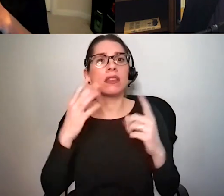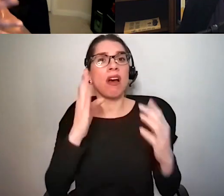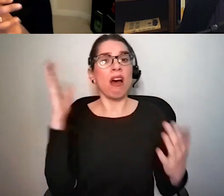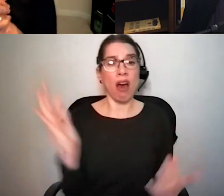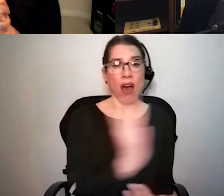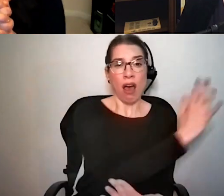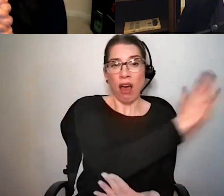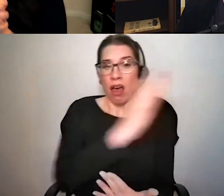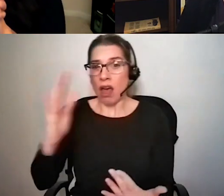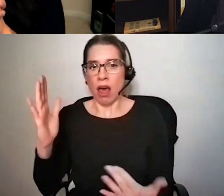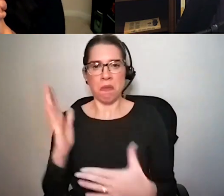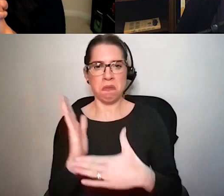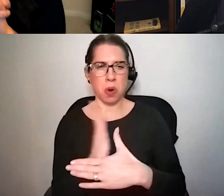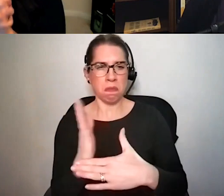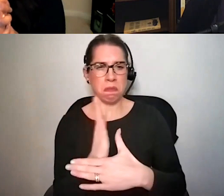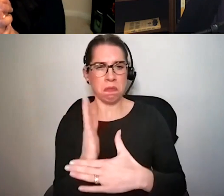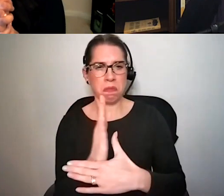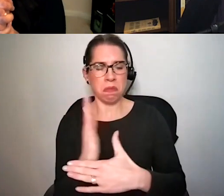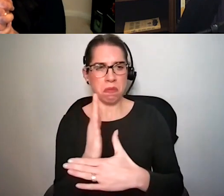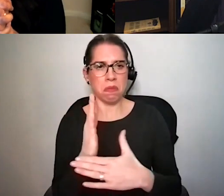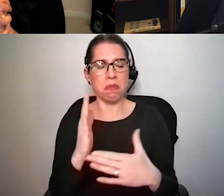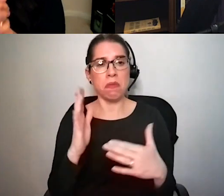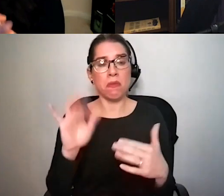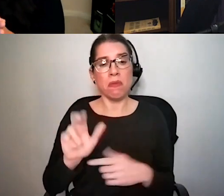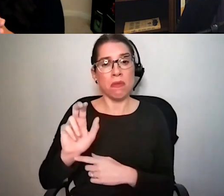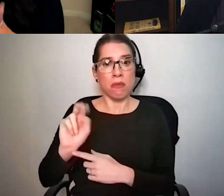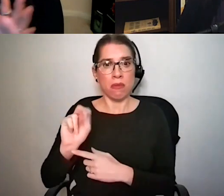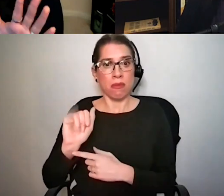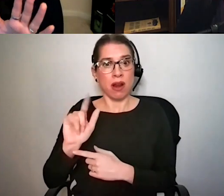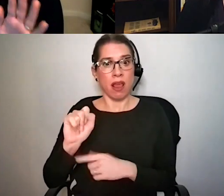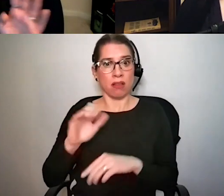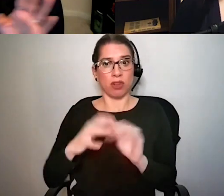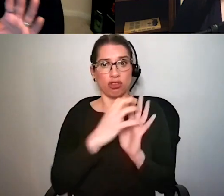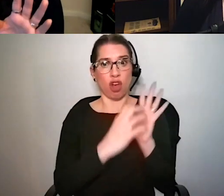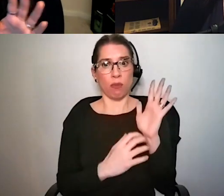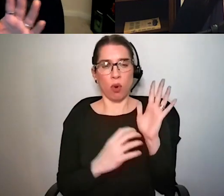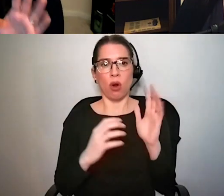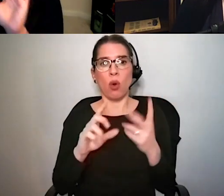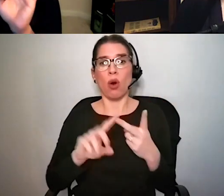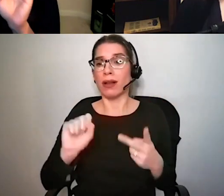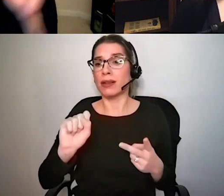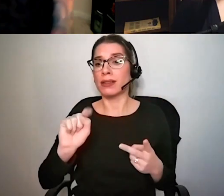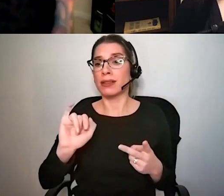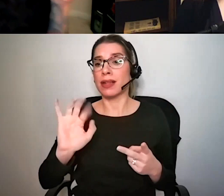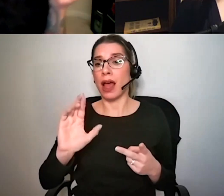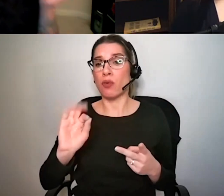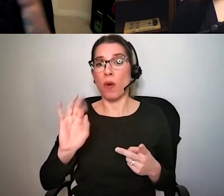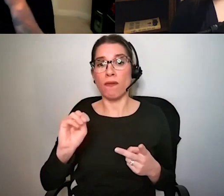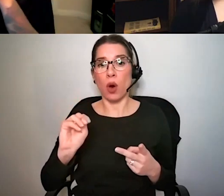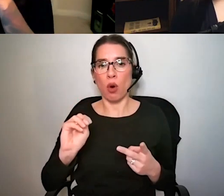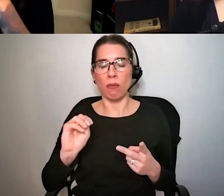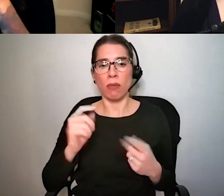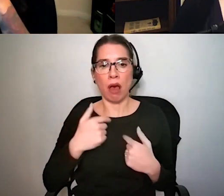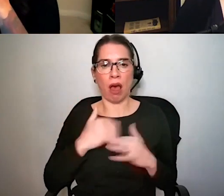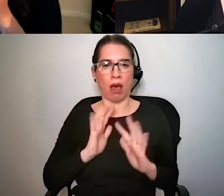and so I think things like nails on a chalkboard or styrofoam nails on a chalkboard isn't too bad for me but styrofoam I can't do